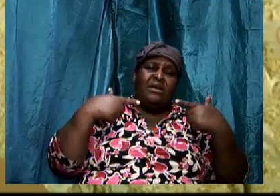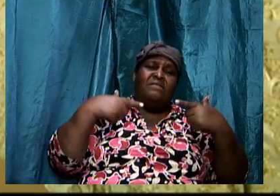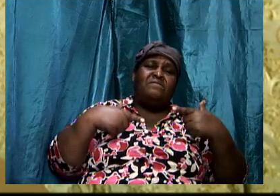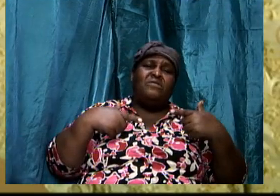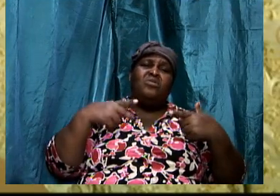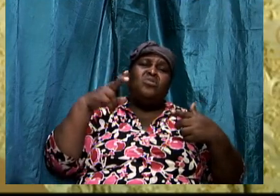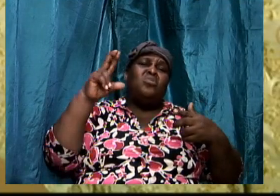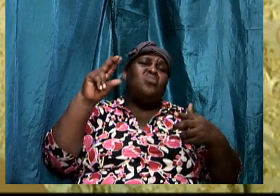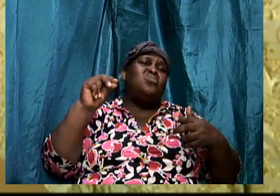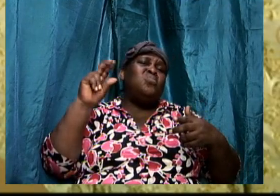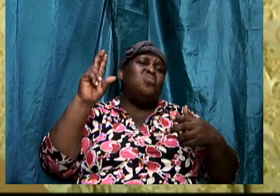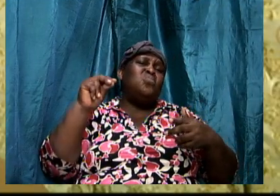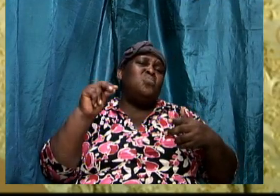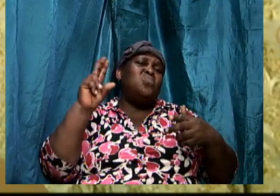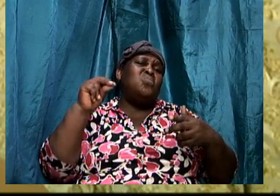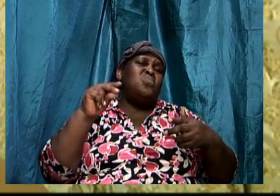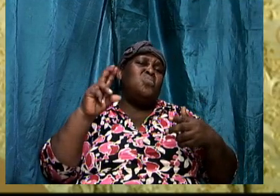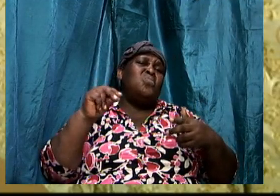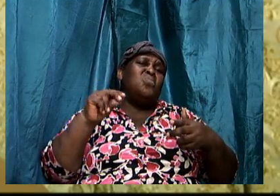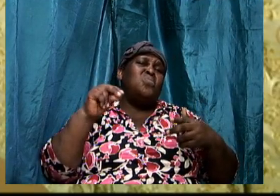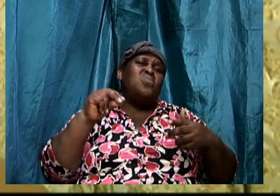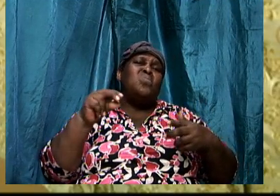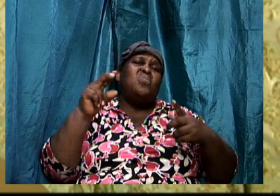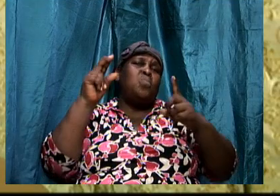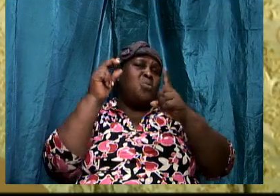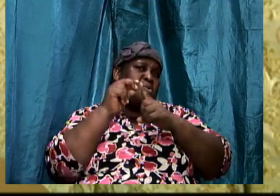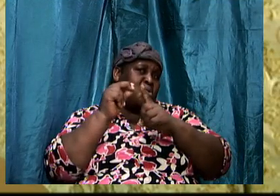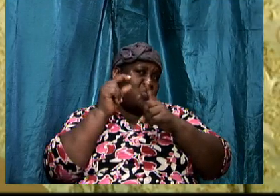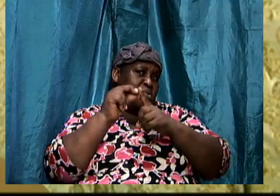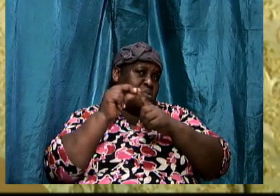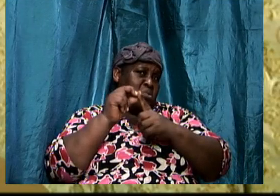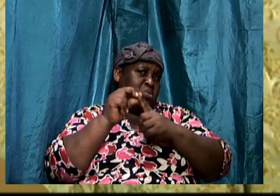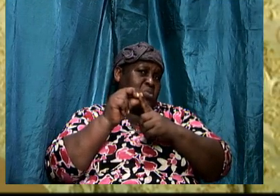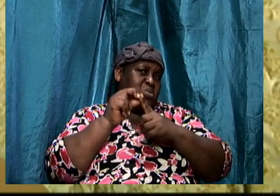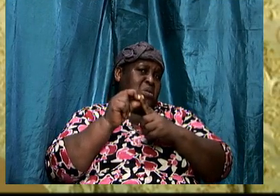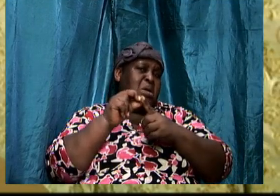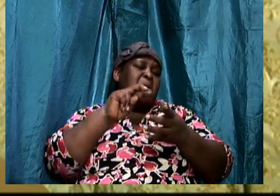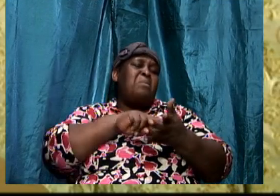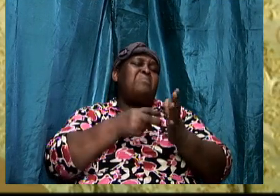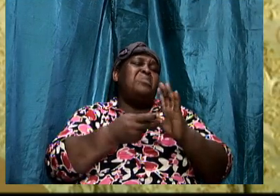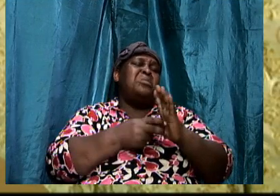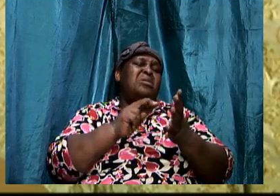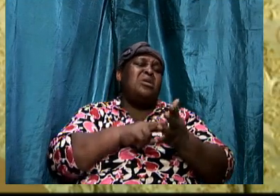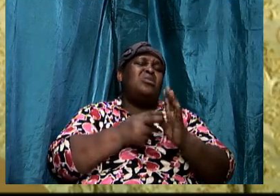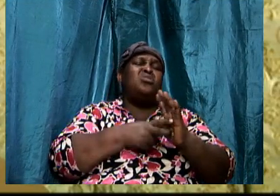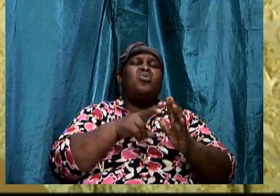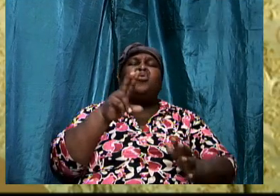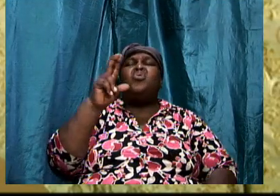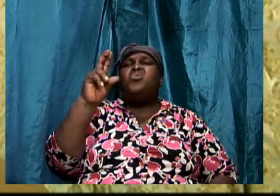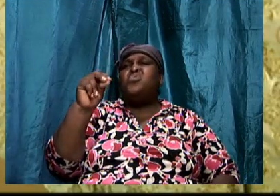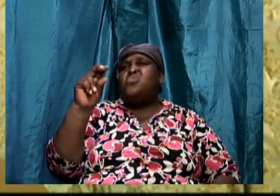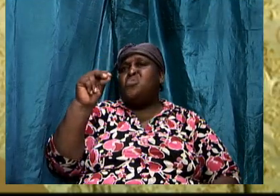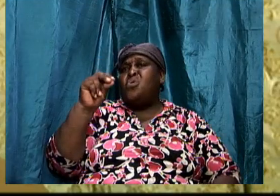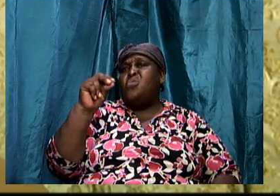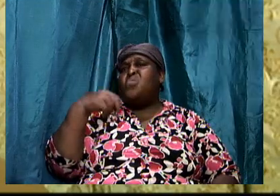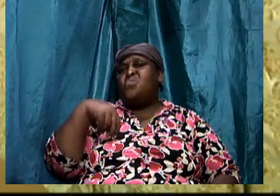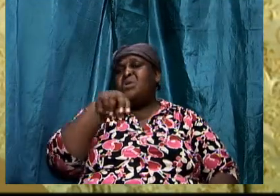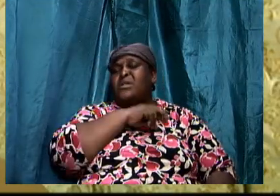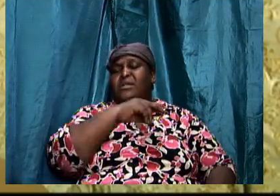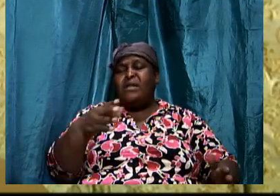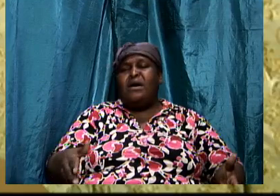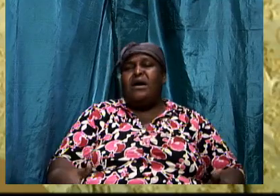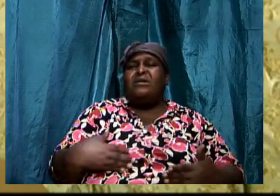absence of the Word means that our lives are going to be anemic. It is going to be empty.